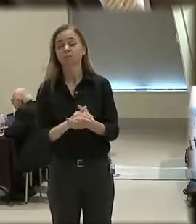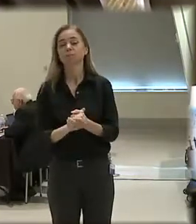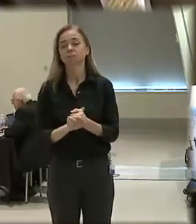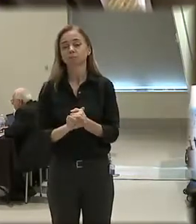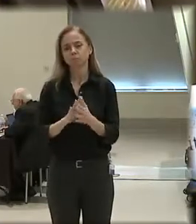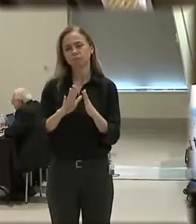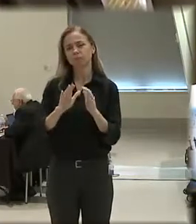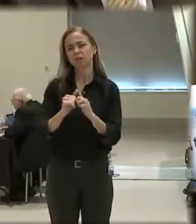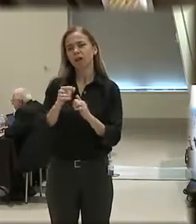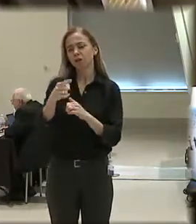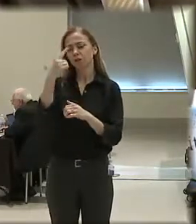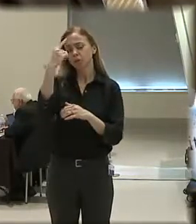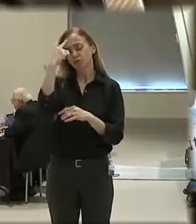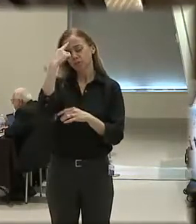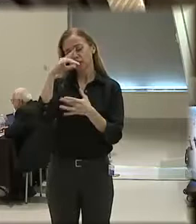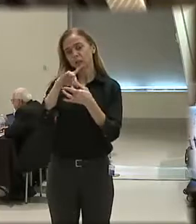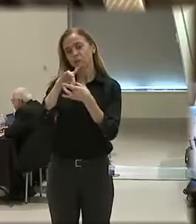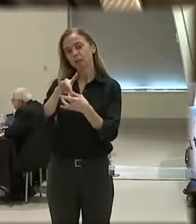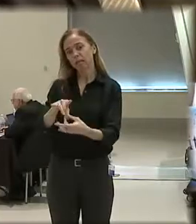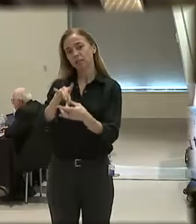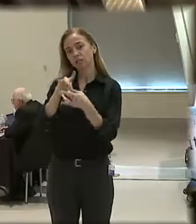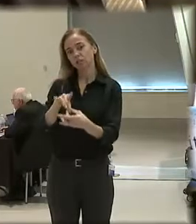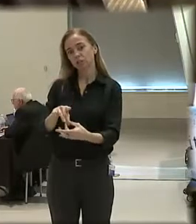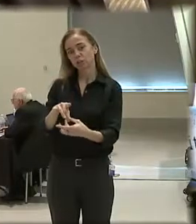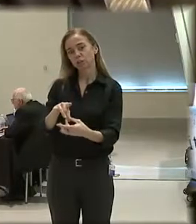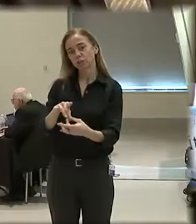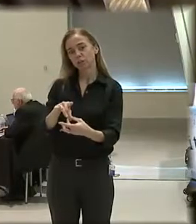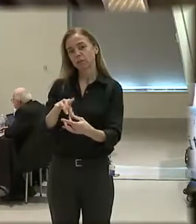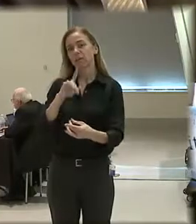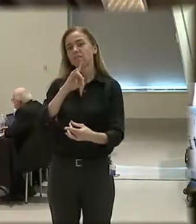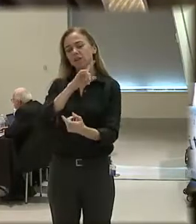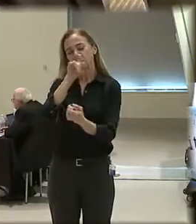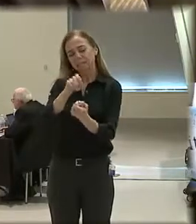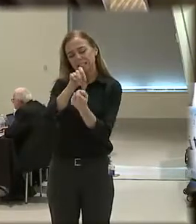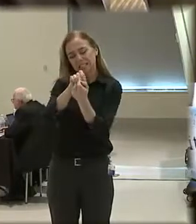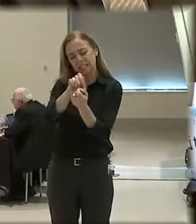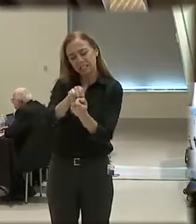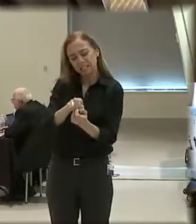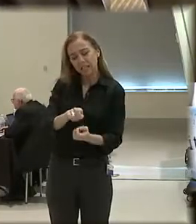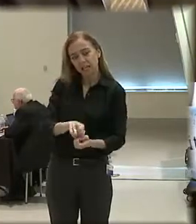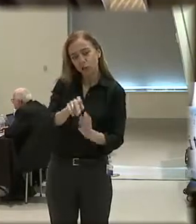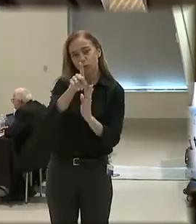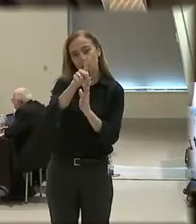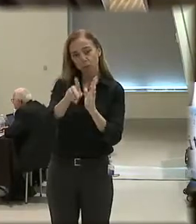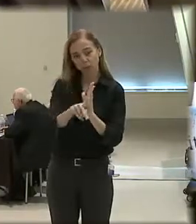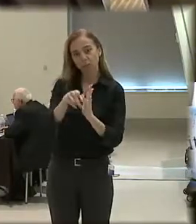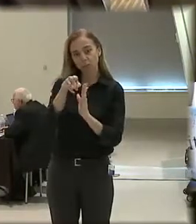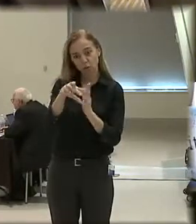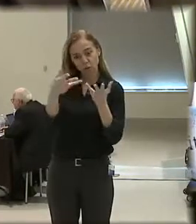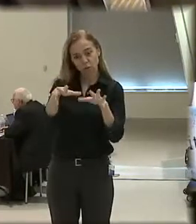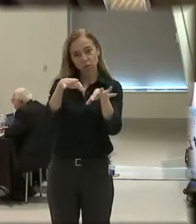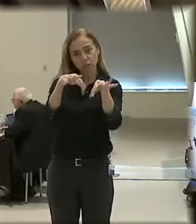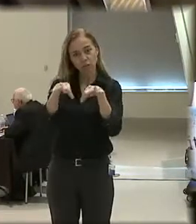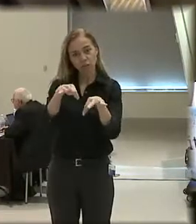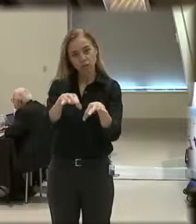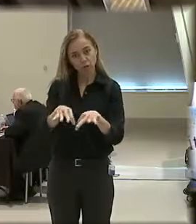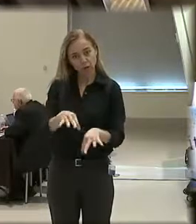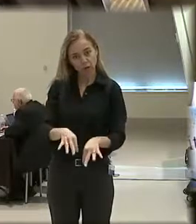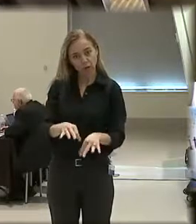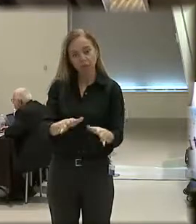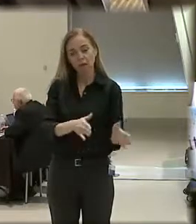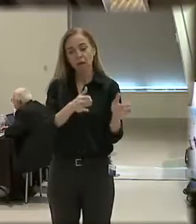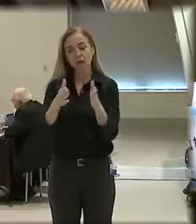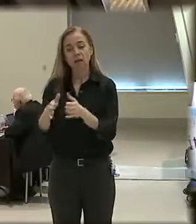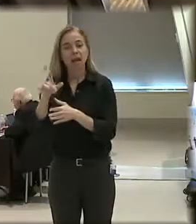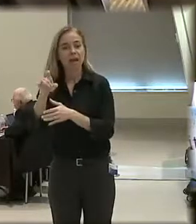how do you think about the relationship between the very detailed policies that you described for us so compellingly and the